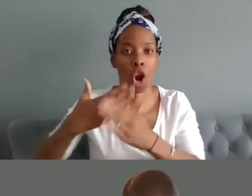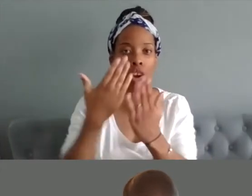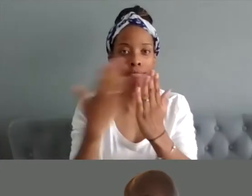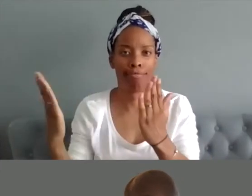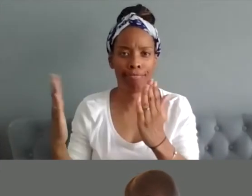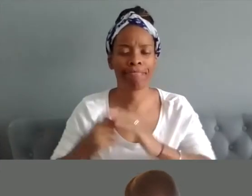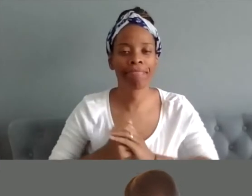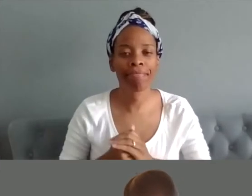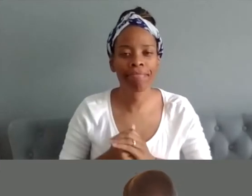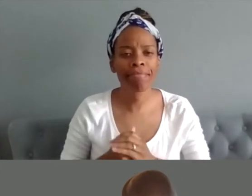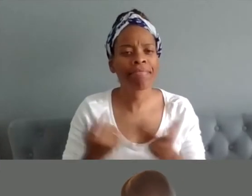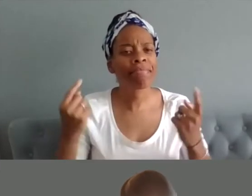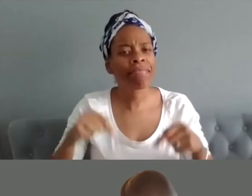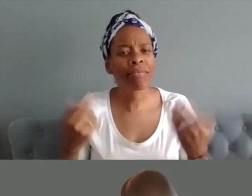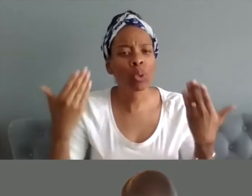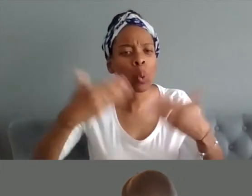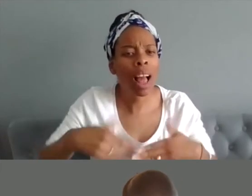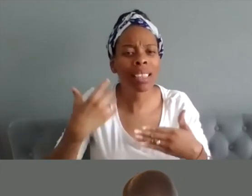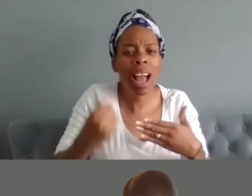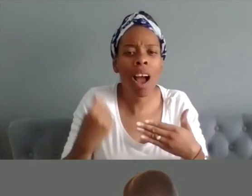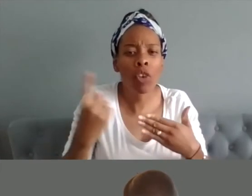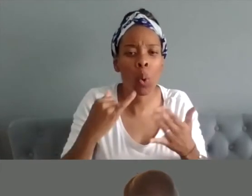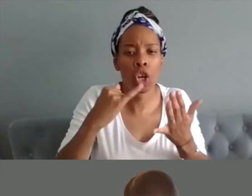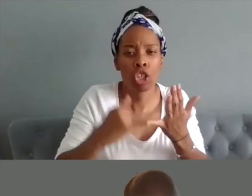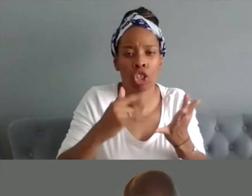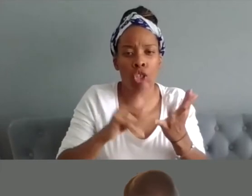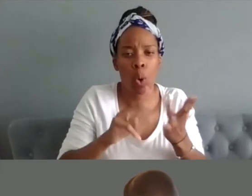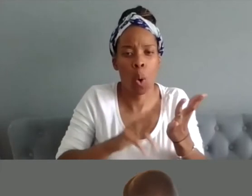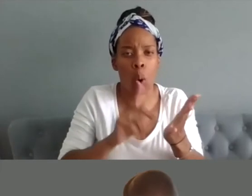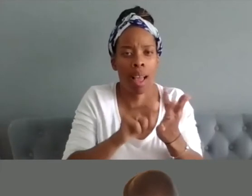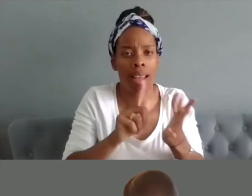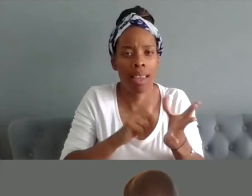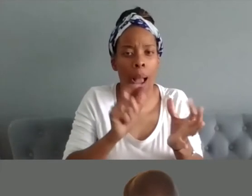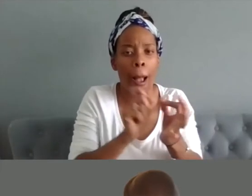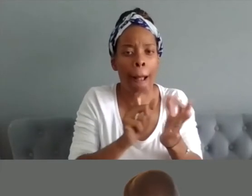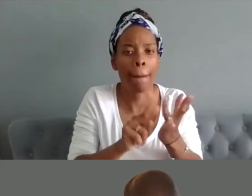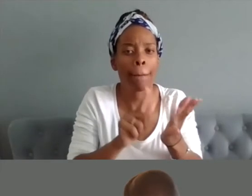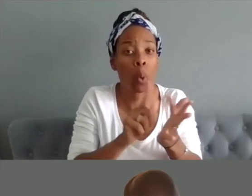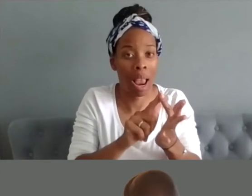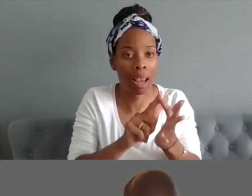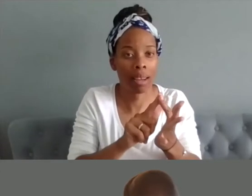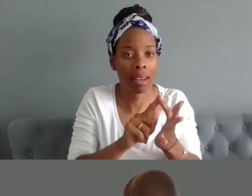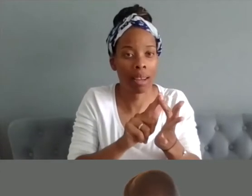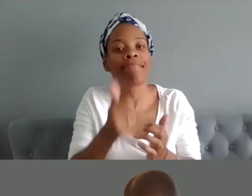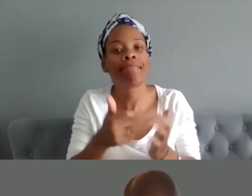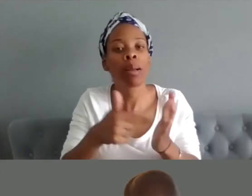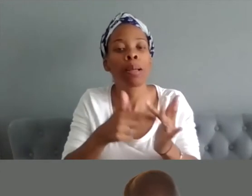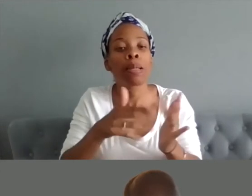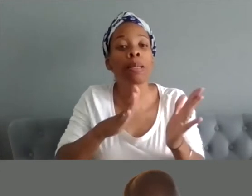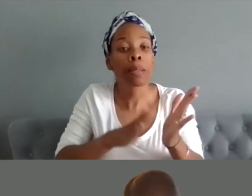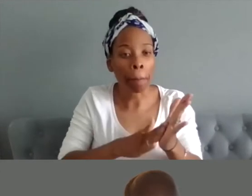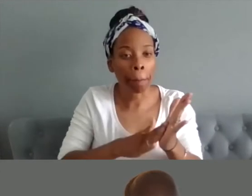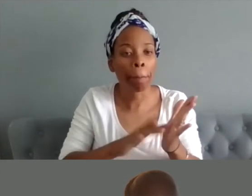Sonia Bue who's a multi-form neurodivergent artist writer and consultant Tim Corrigan artist and creative